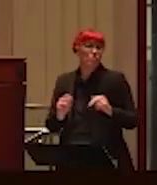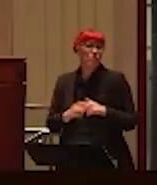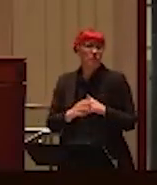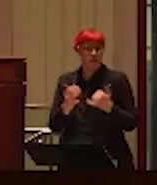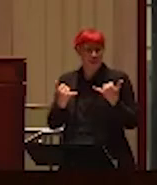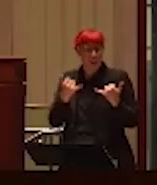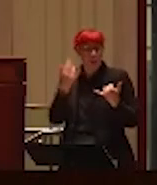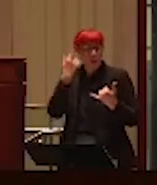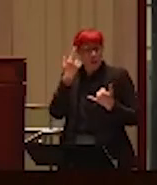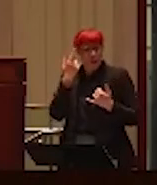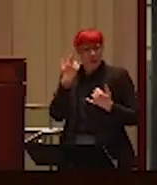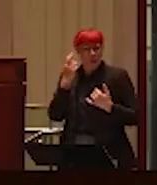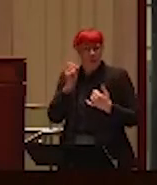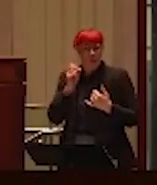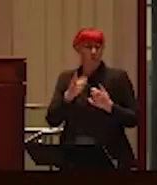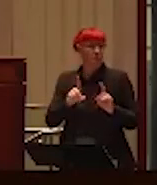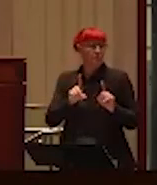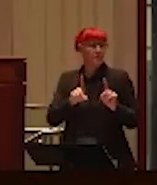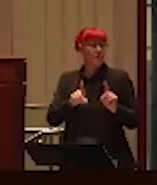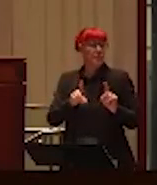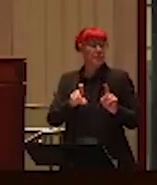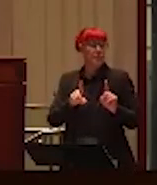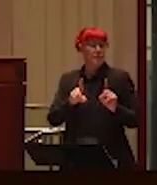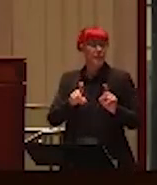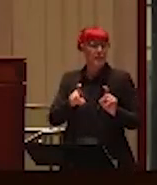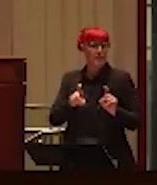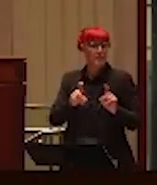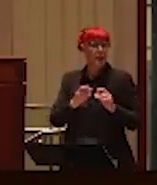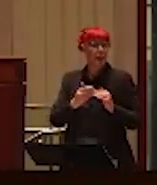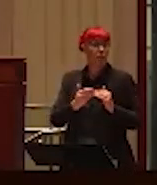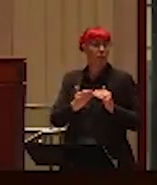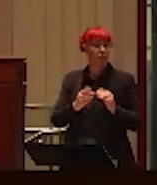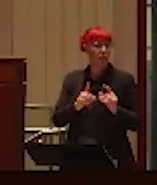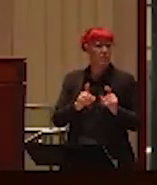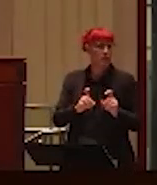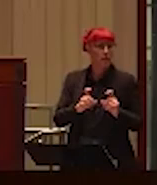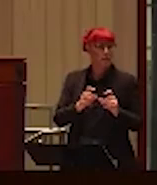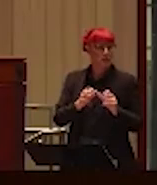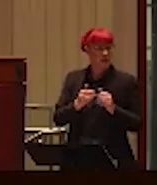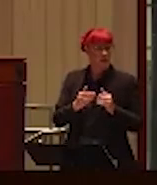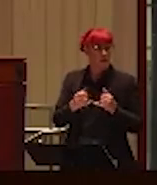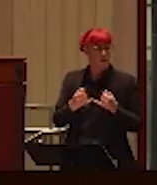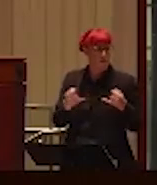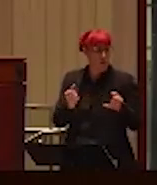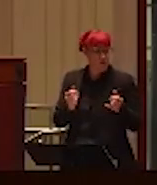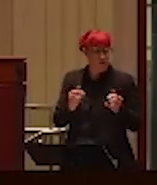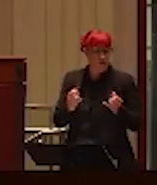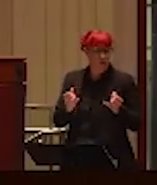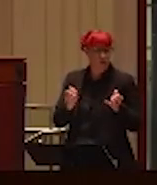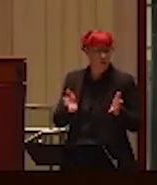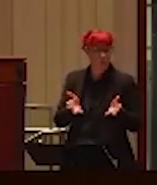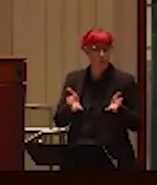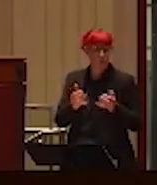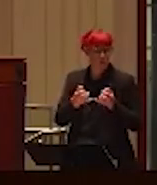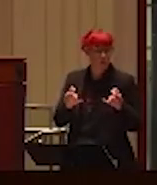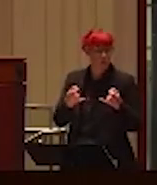know is that was really a test as sort of everything is along the way. Is that a test to how, how far can I go with this person? And so that was the first test,